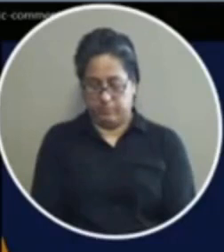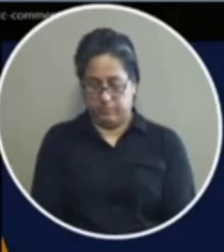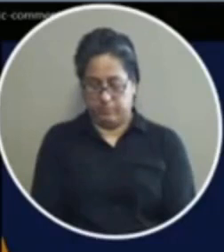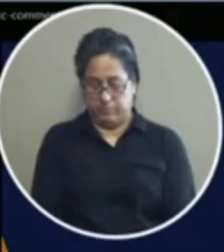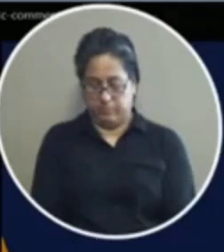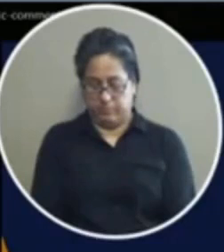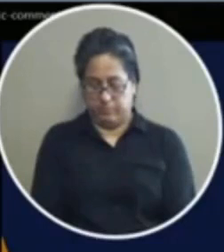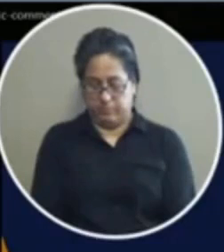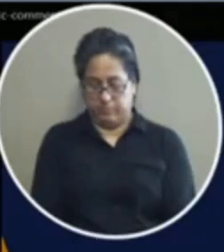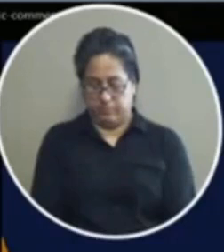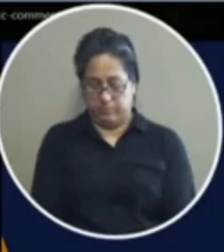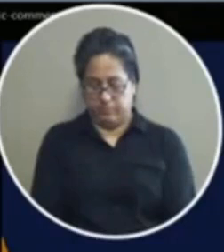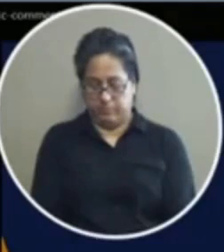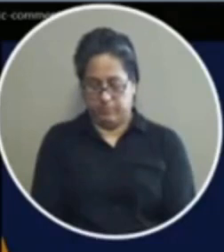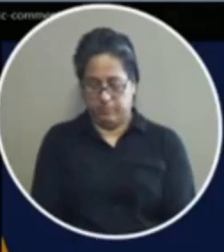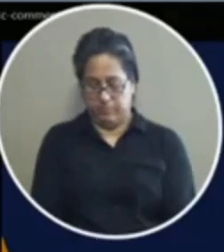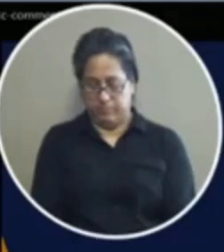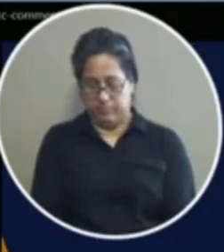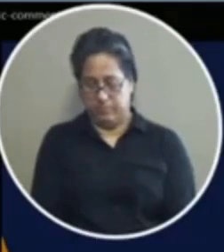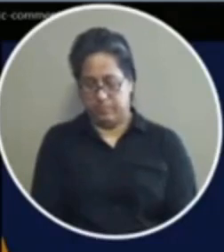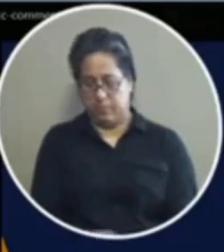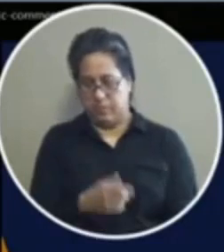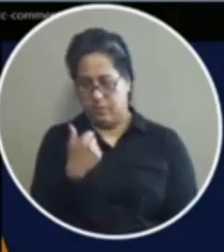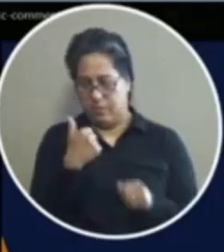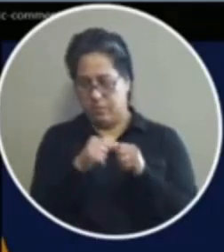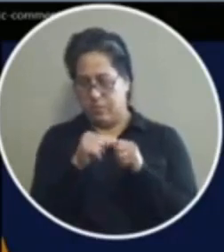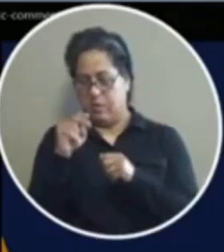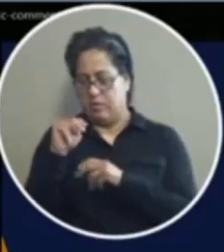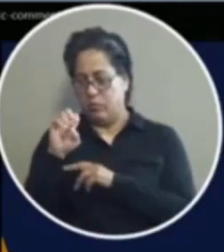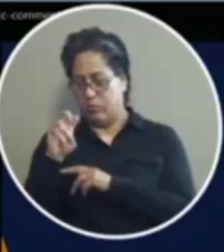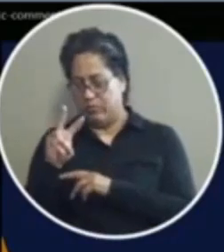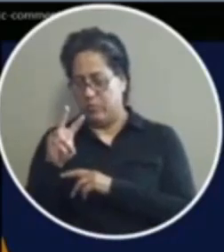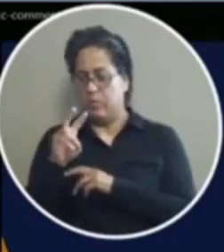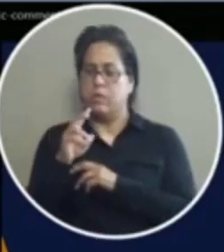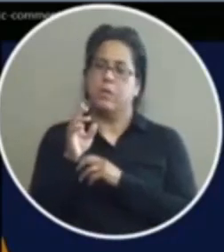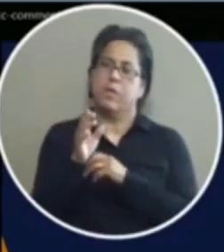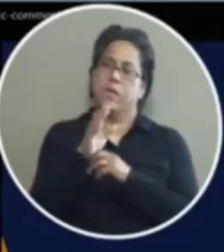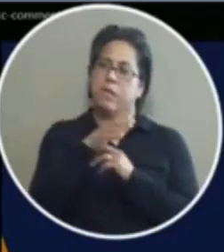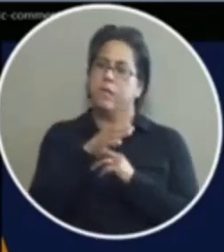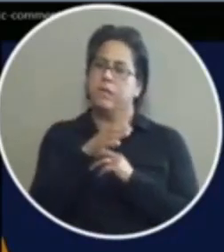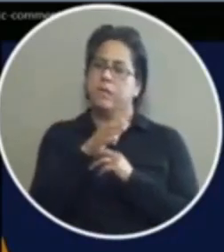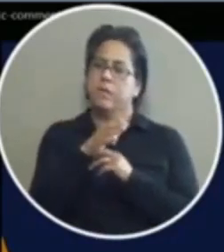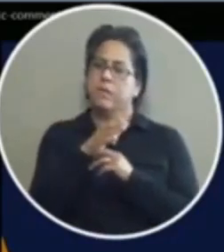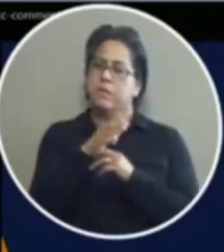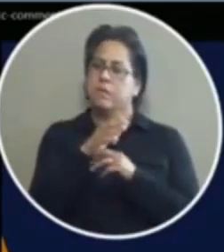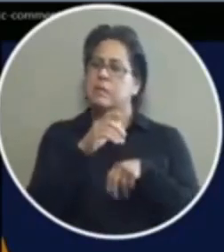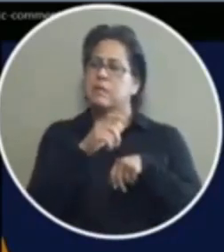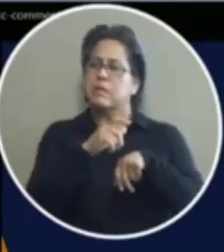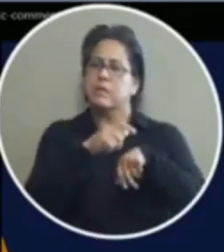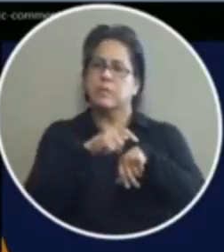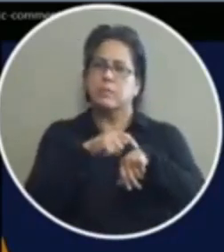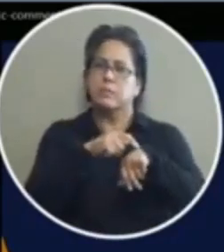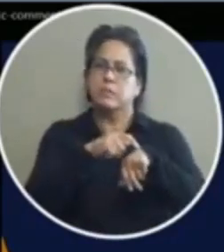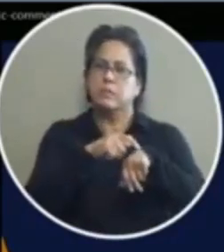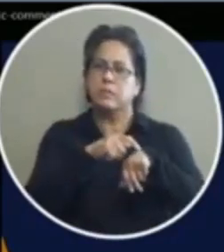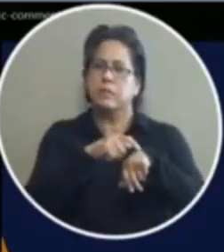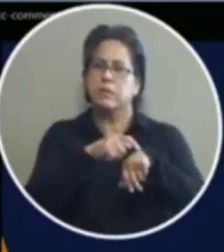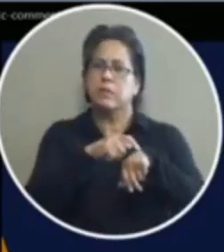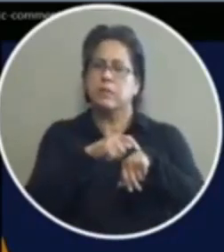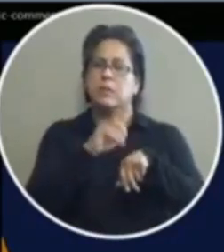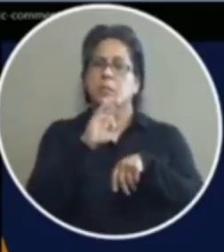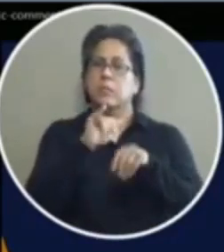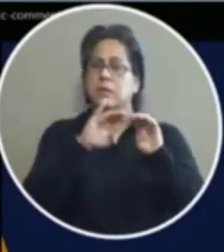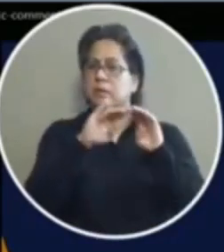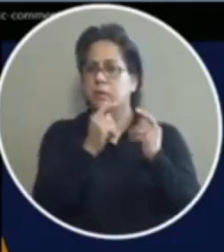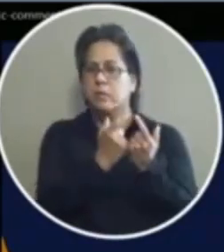the resolution that dates back to november the the task that was assigned by council